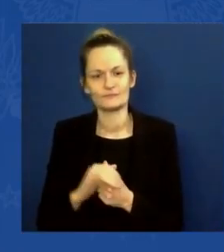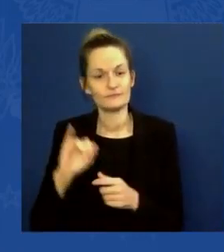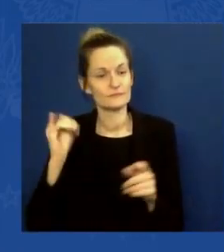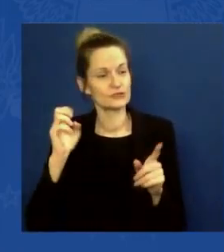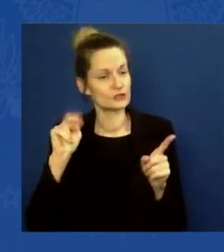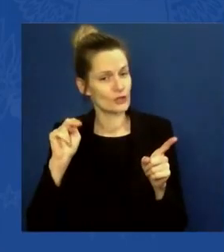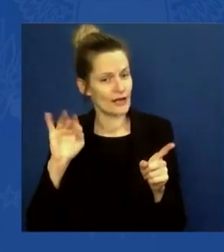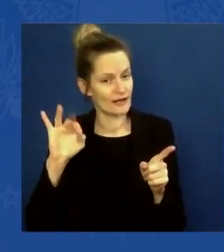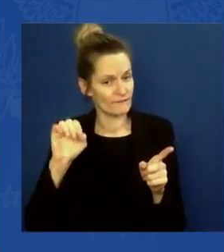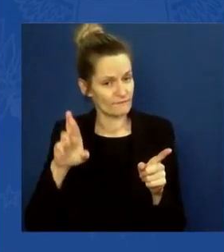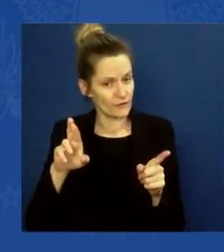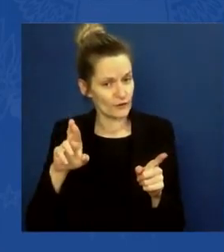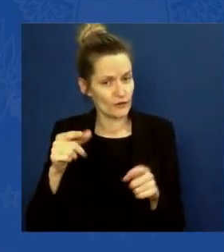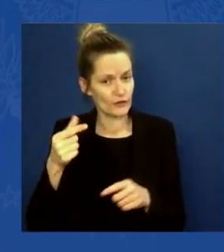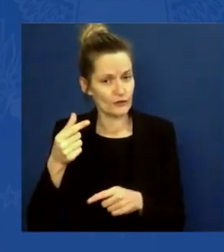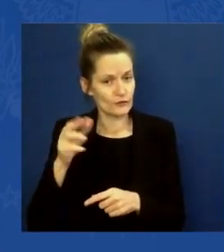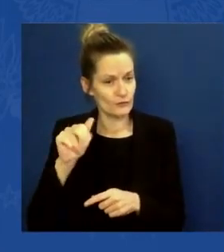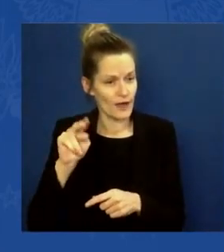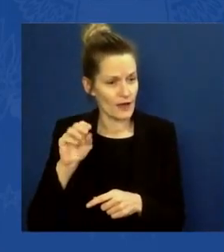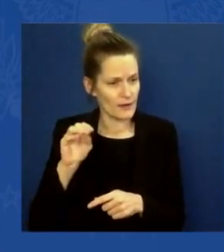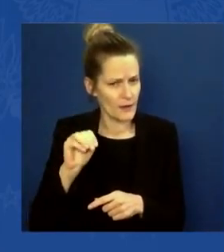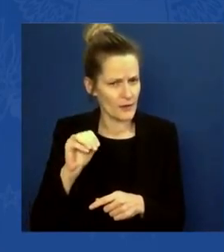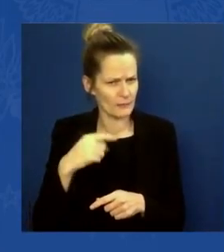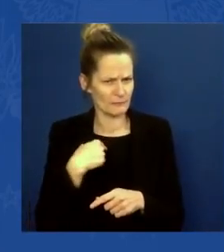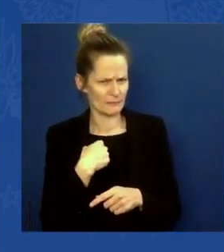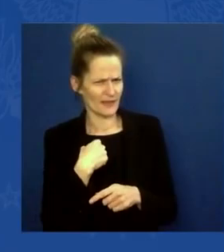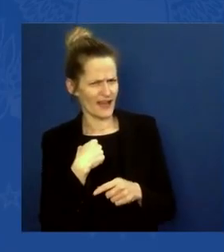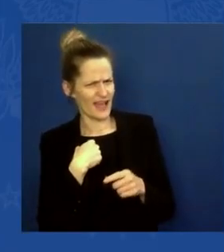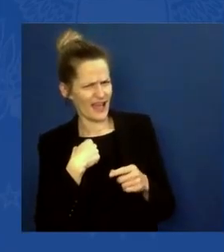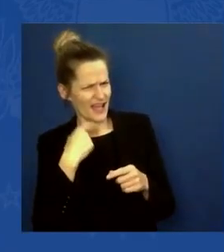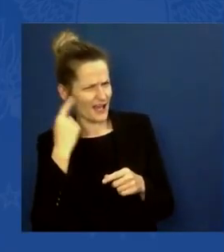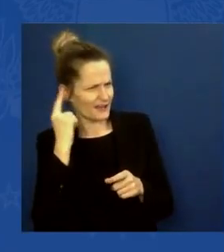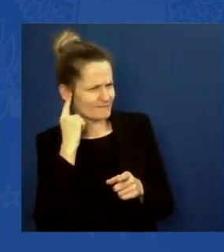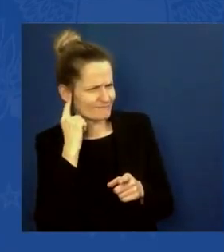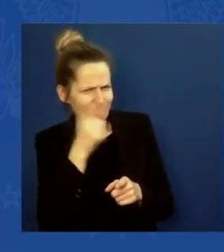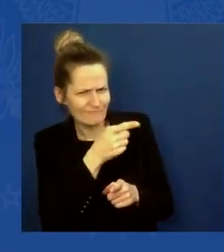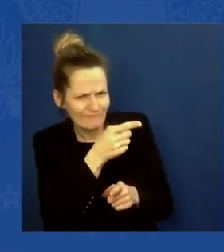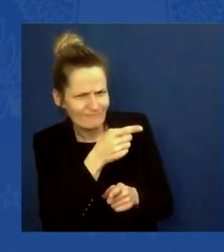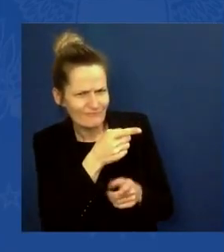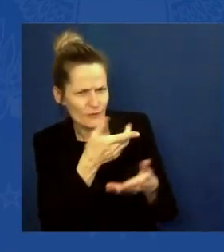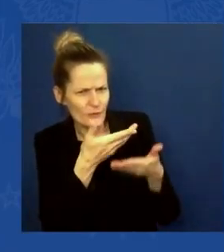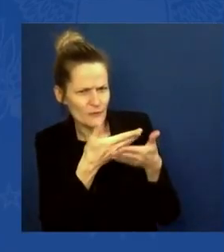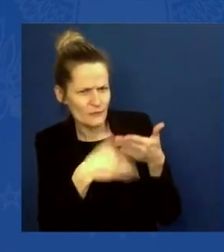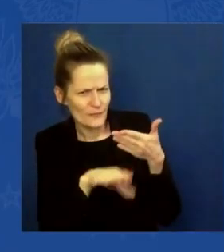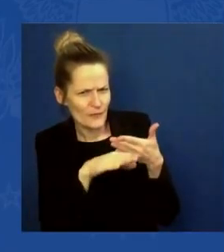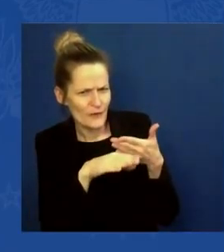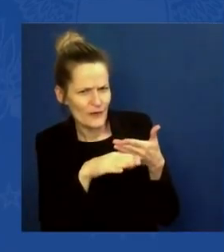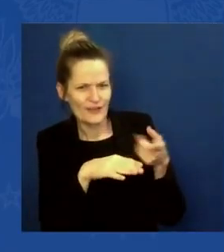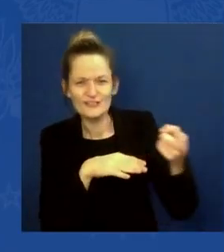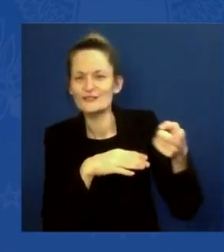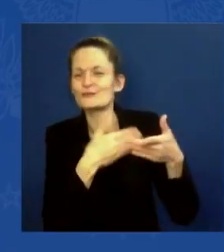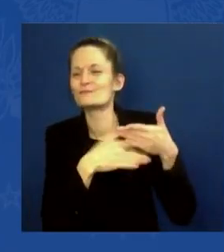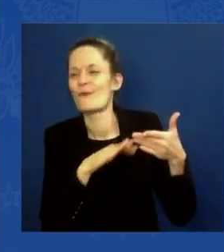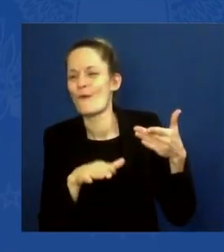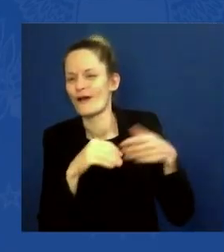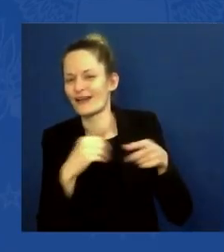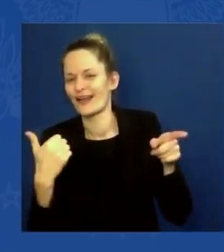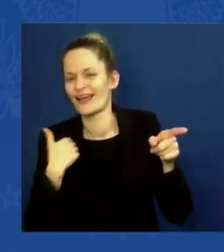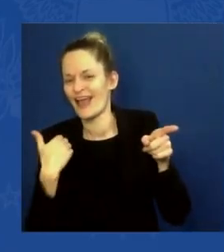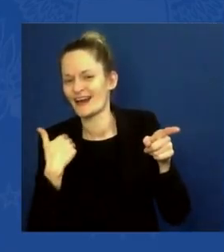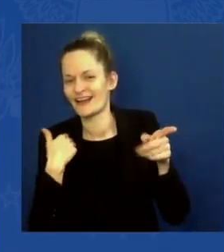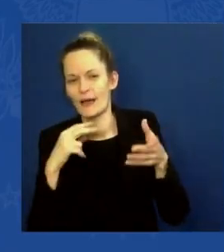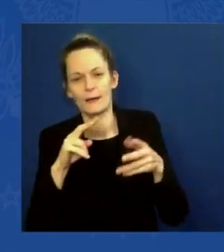in America and not Canada? She'd be standing here as President. But she's doing a heck of a job for me and for the country.